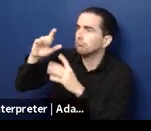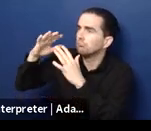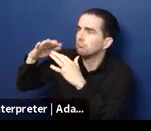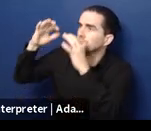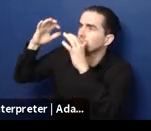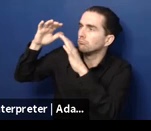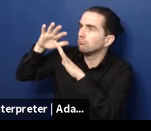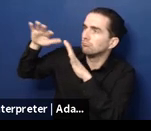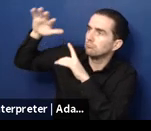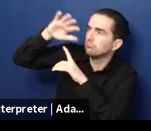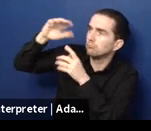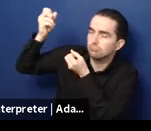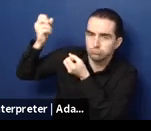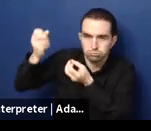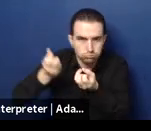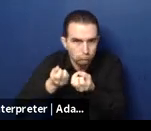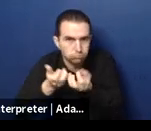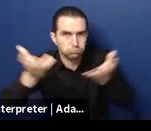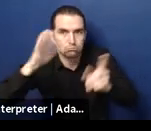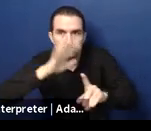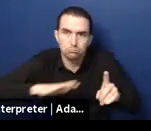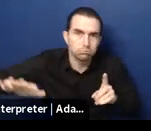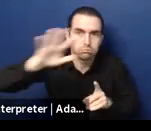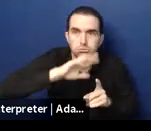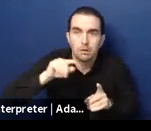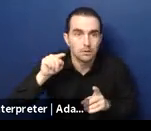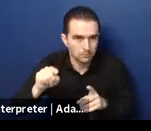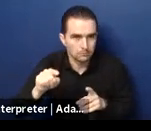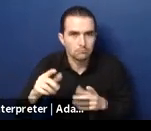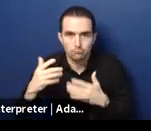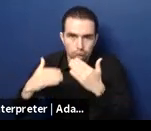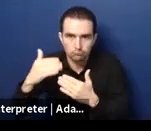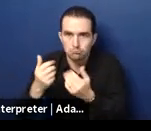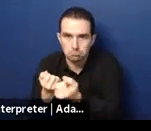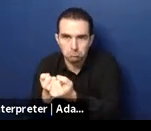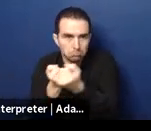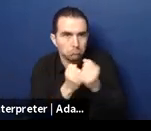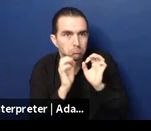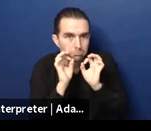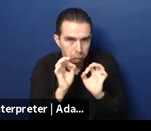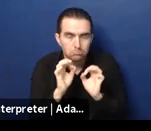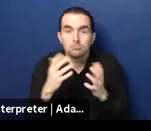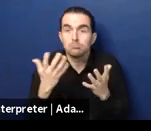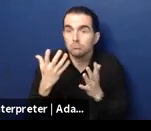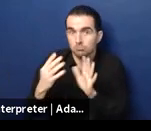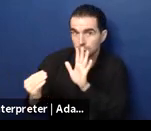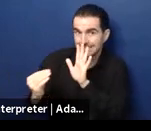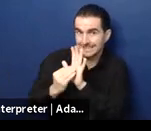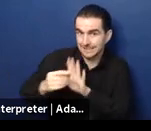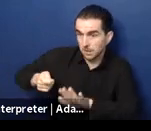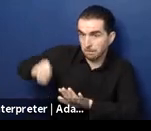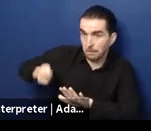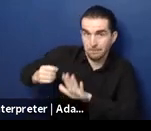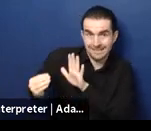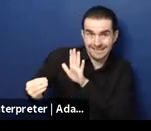clear roles for municipal level social work services with an emphasis on disability inclusion. Georgia,